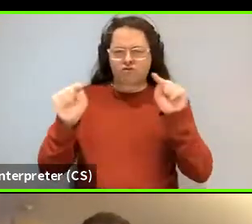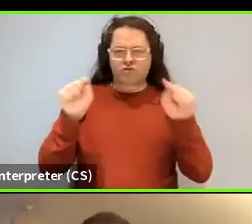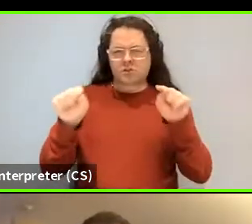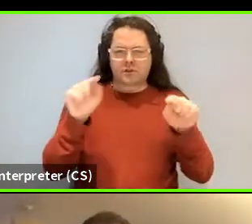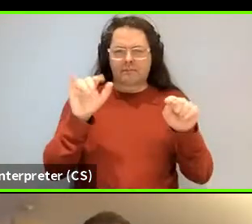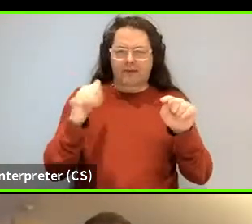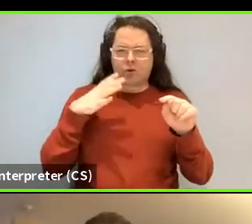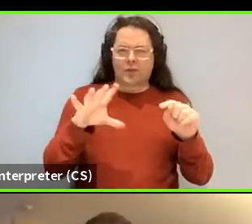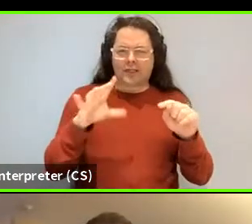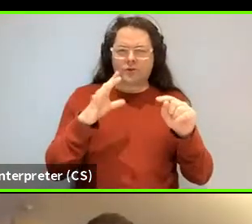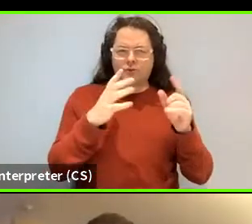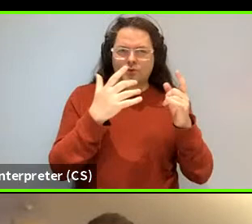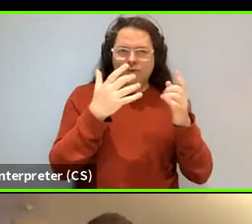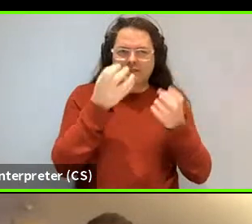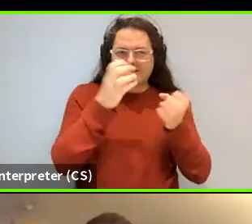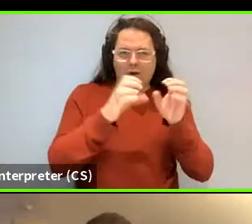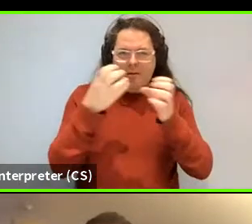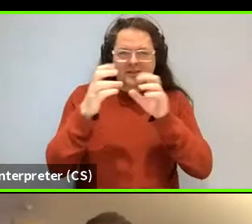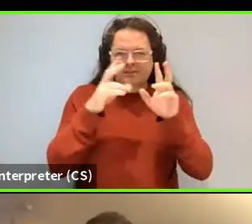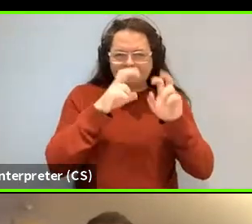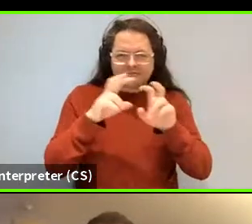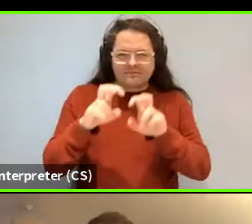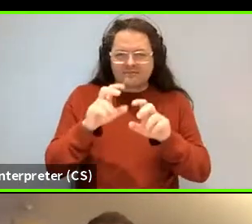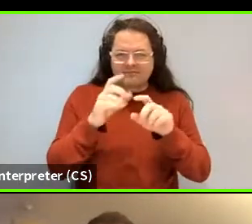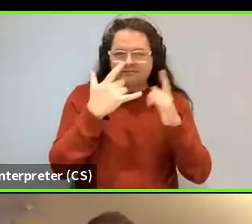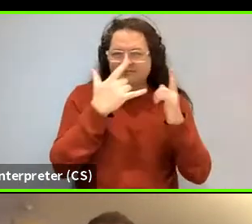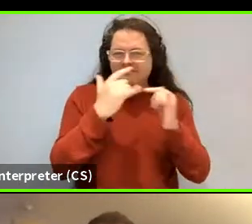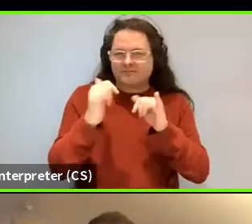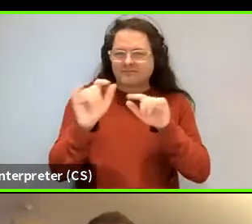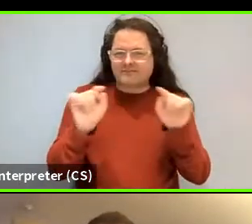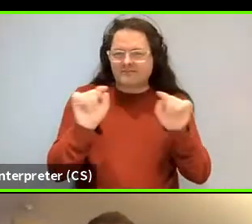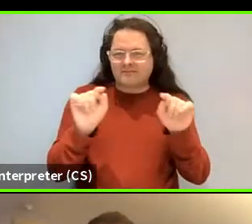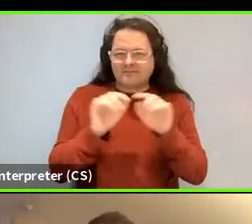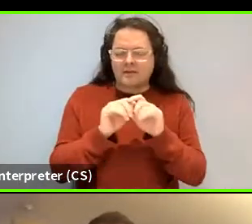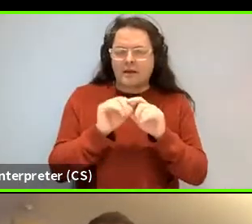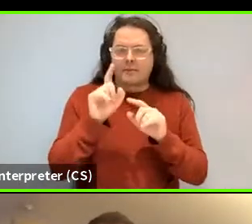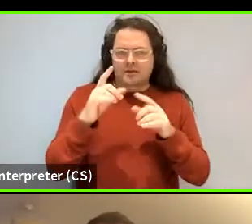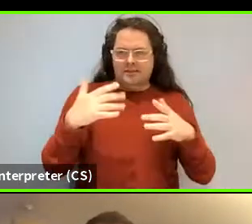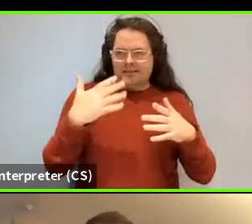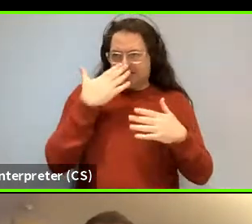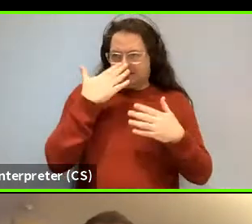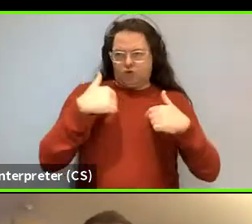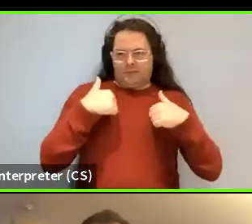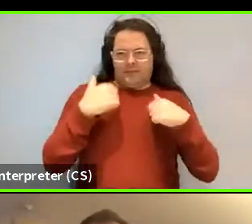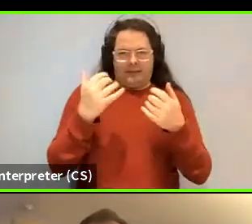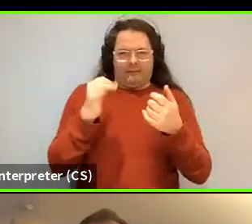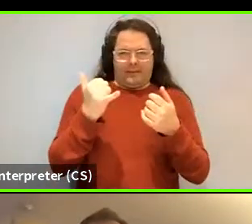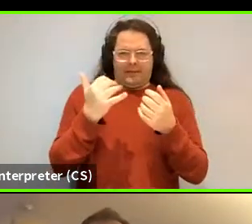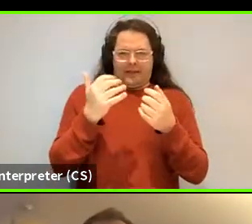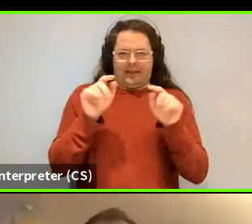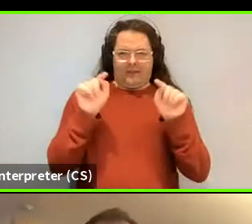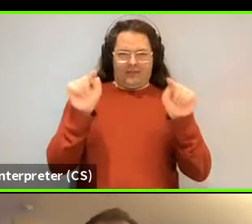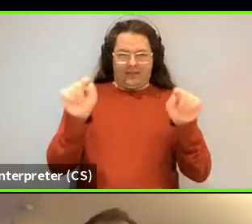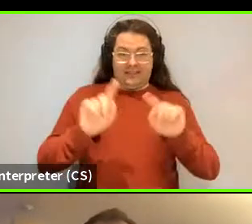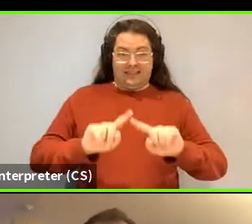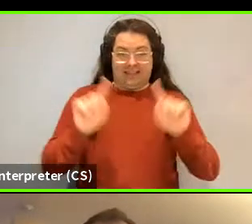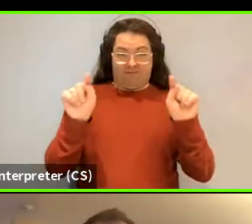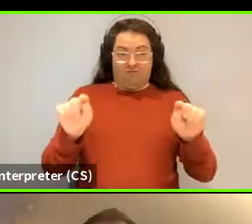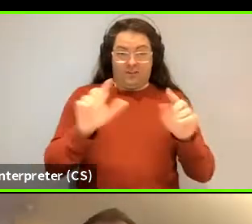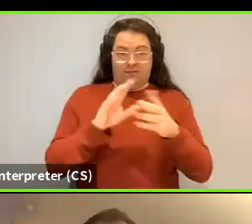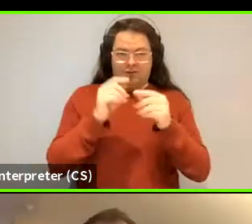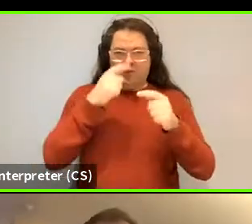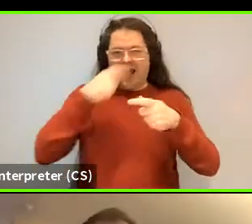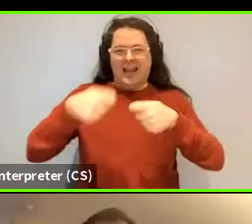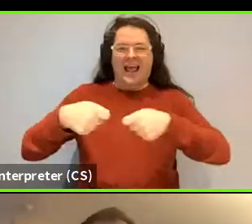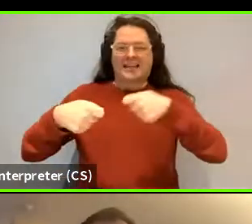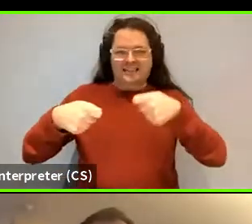that in more. But I think it sort of shows that there might be a sort of, you know, stopping point.